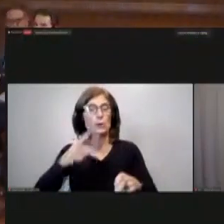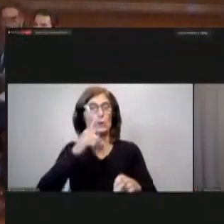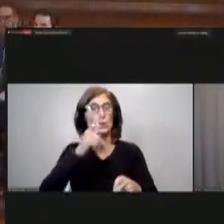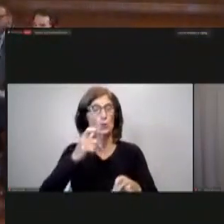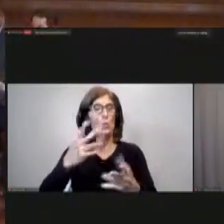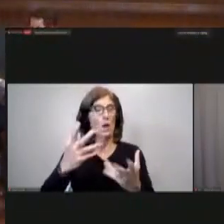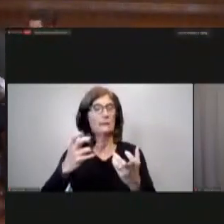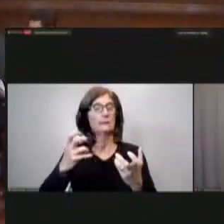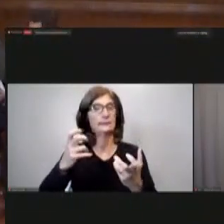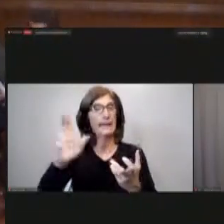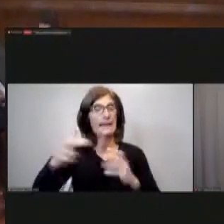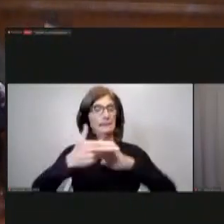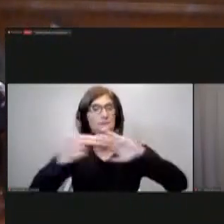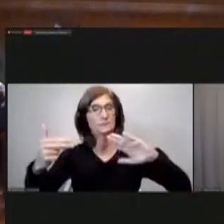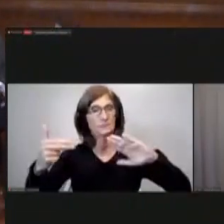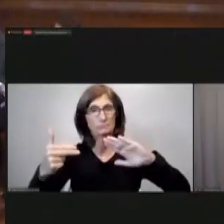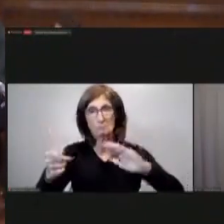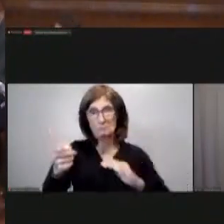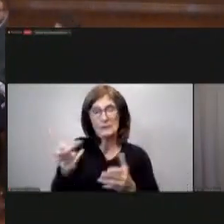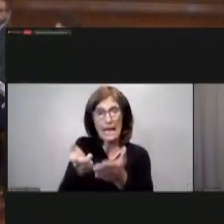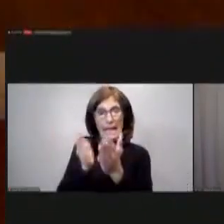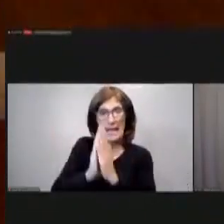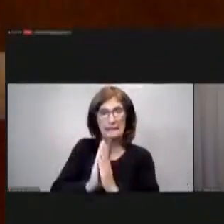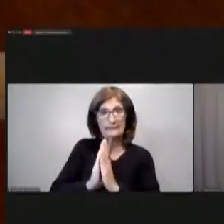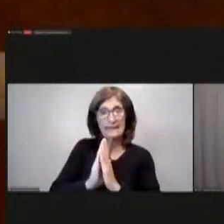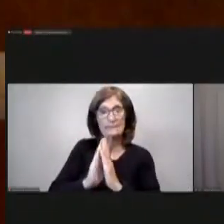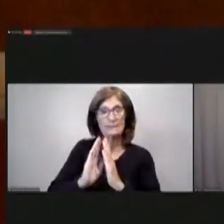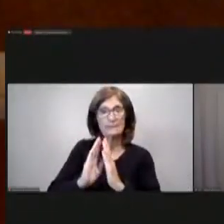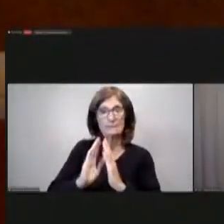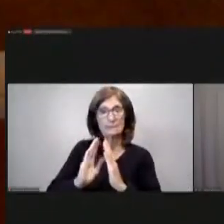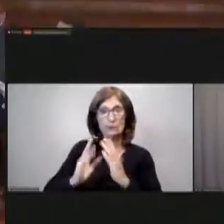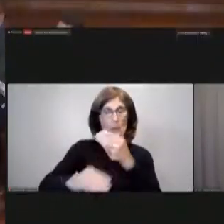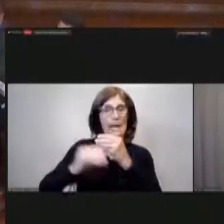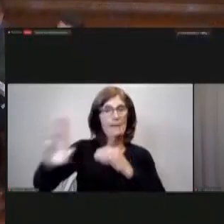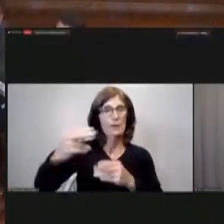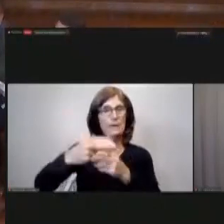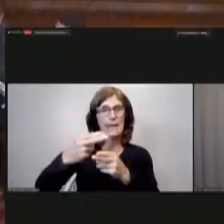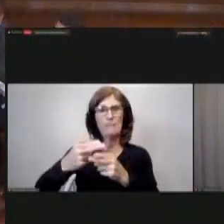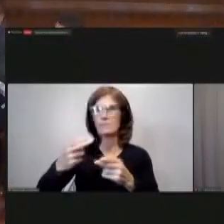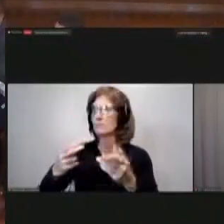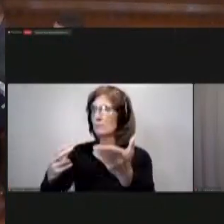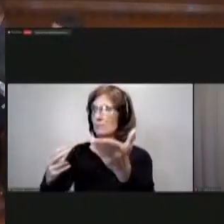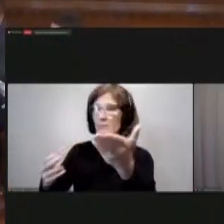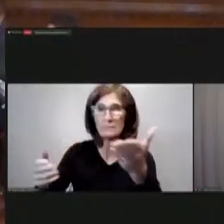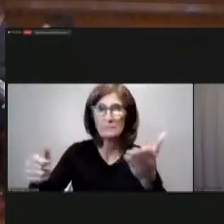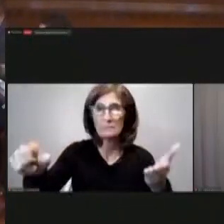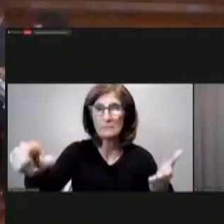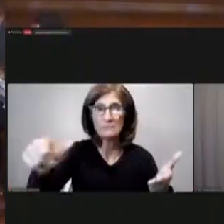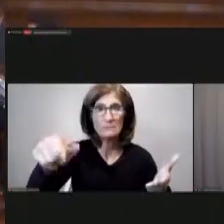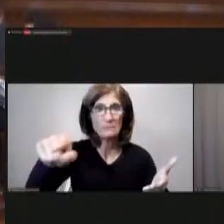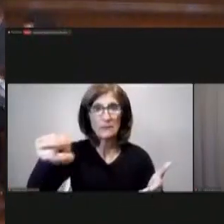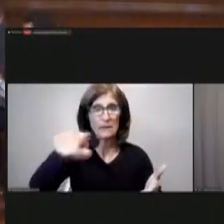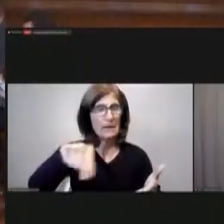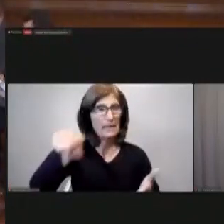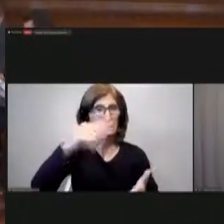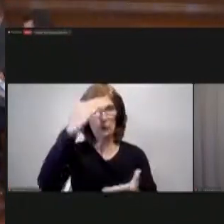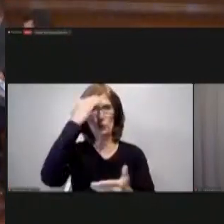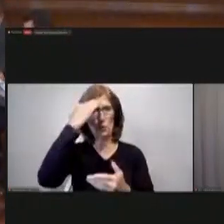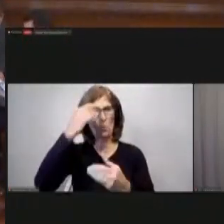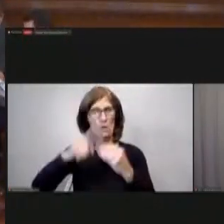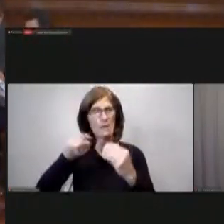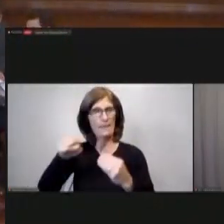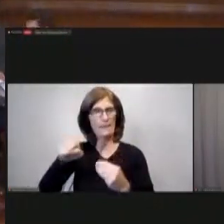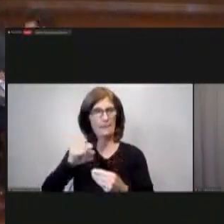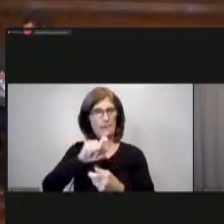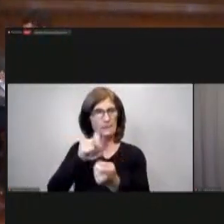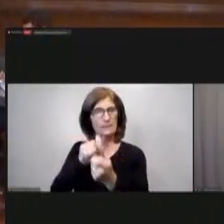on the title but i don't see it is anybody around that can tell us anything about this bill i looking i